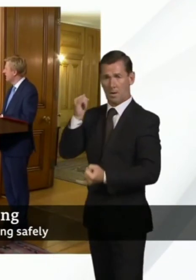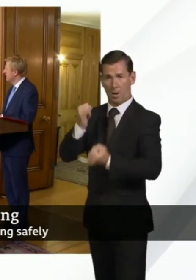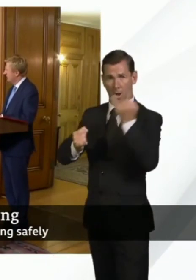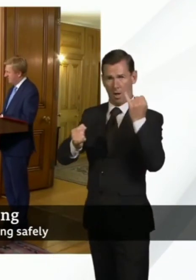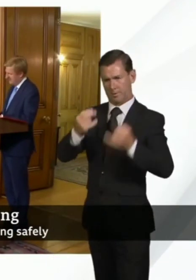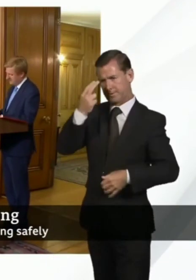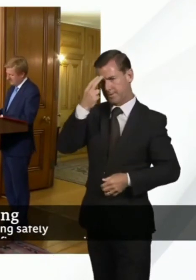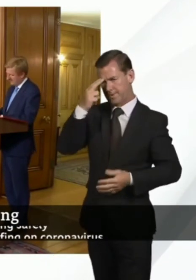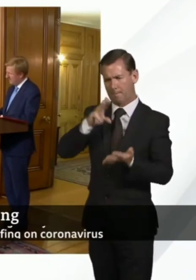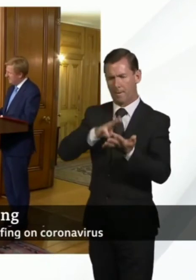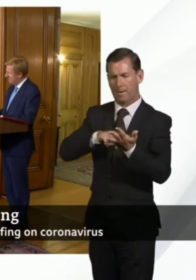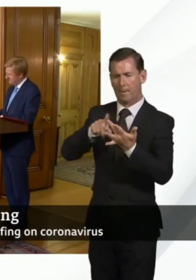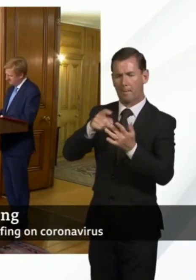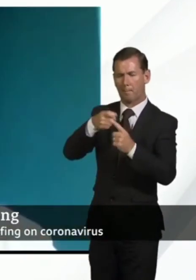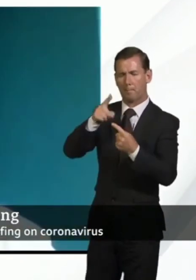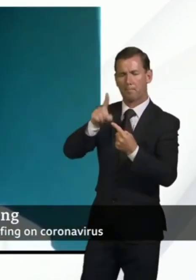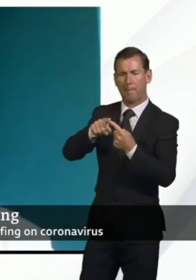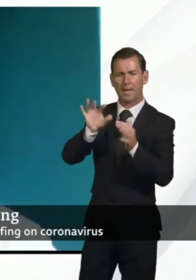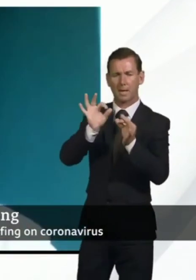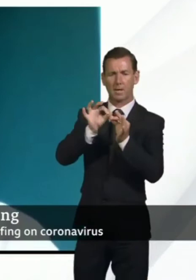thank you good afternoon